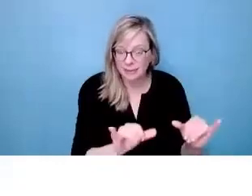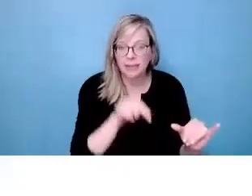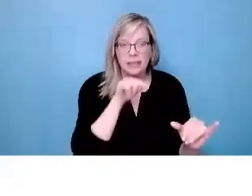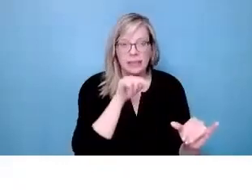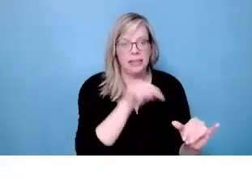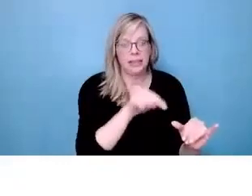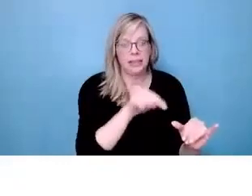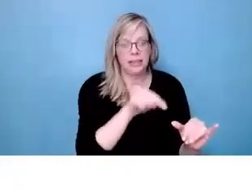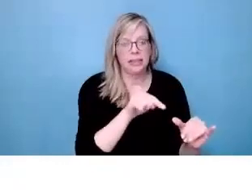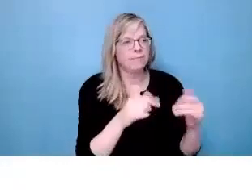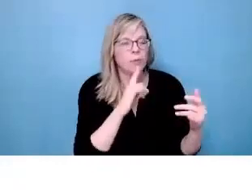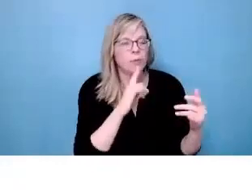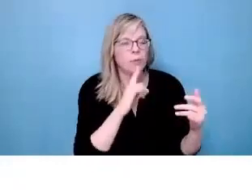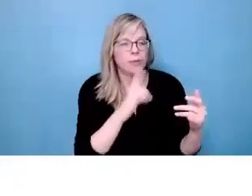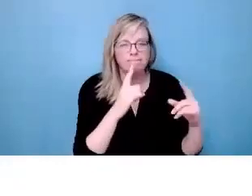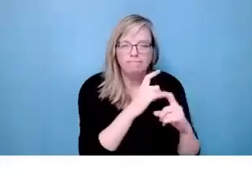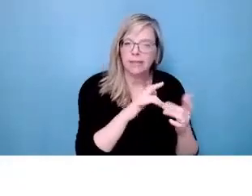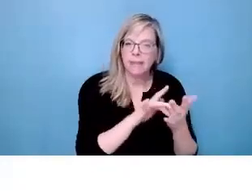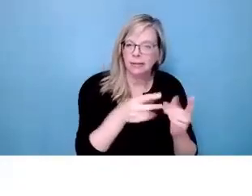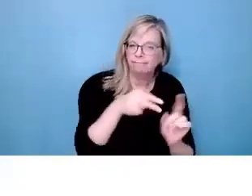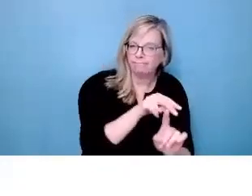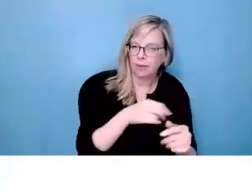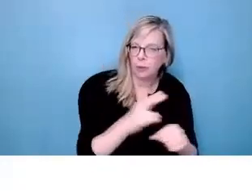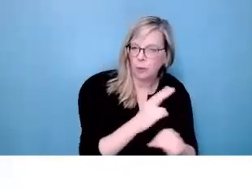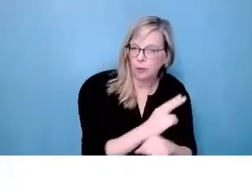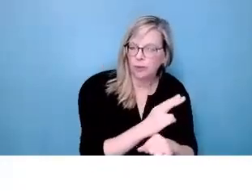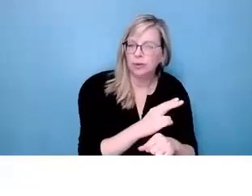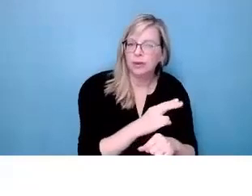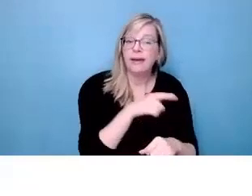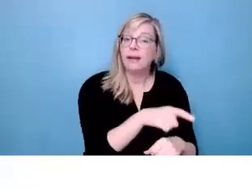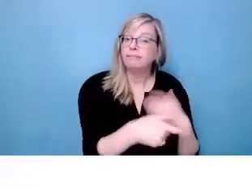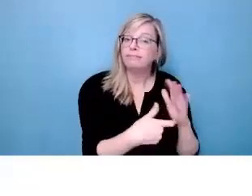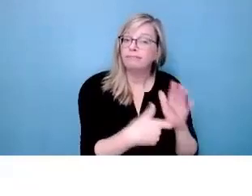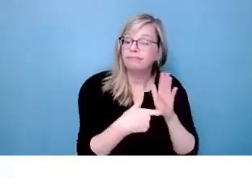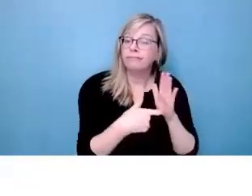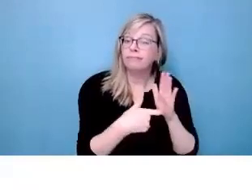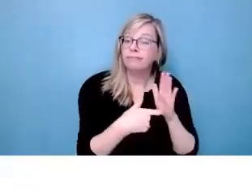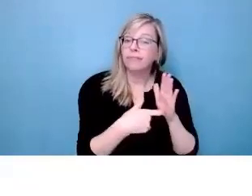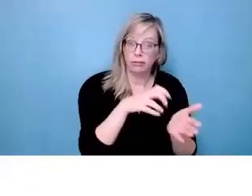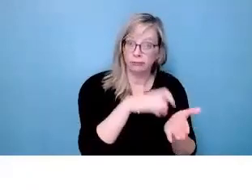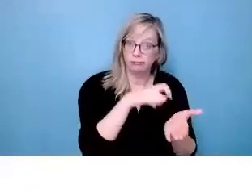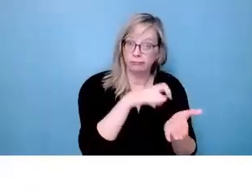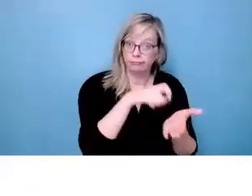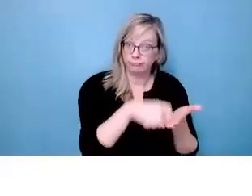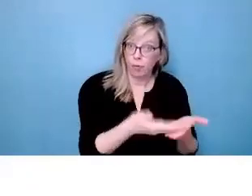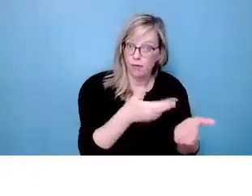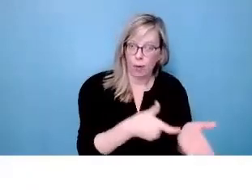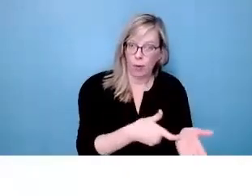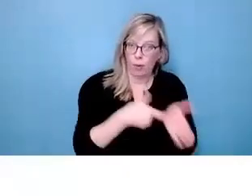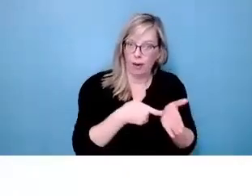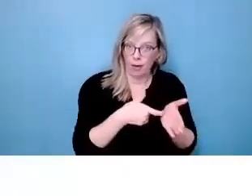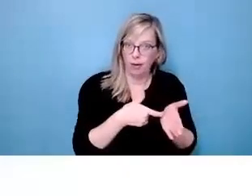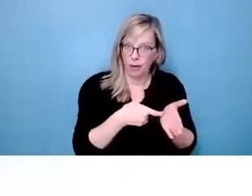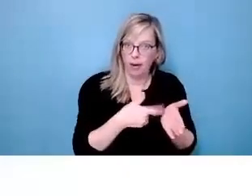really driven by the medical model that Evan just mentioned in terms of requiring medical documentation to